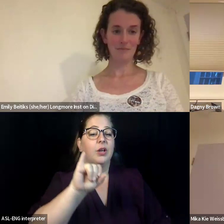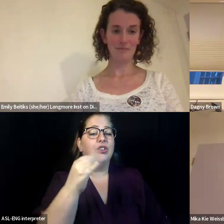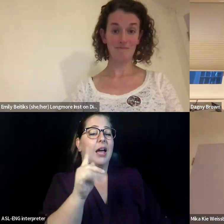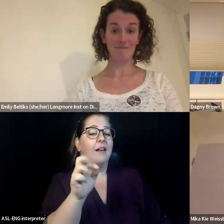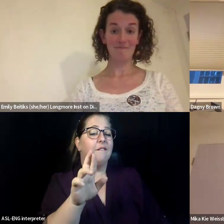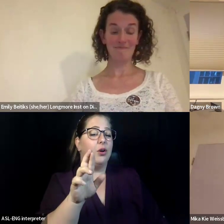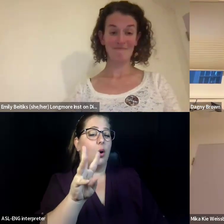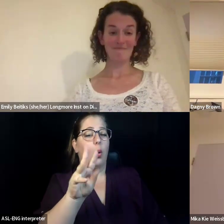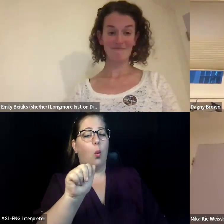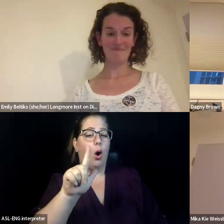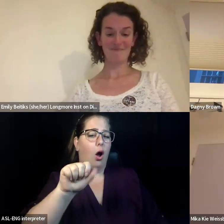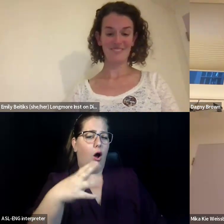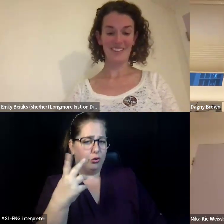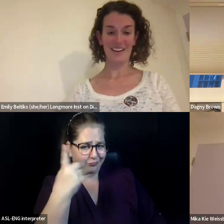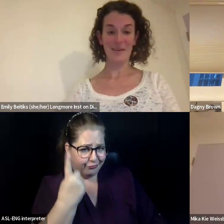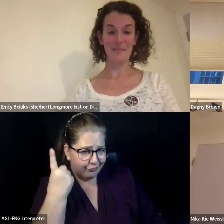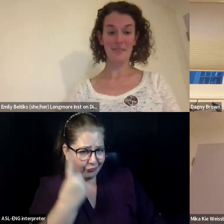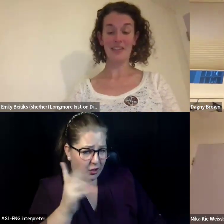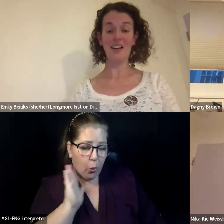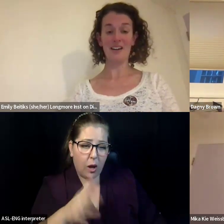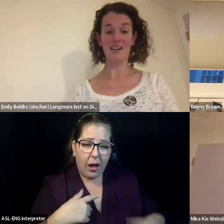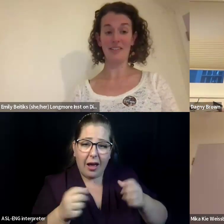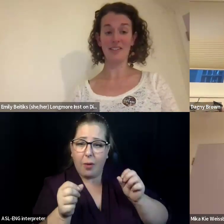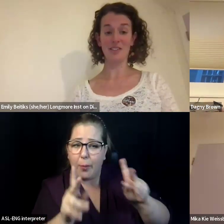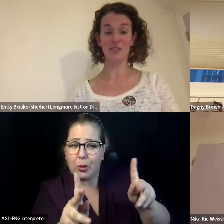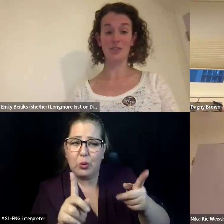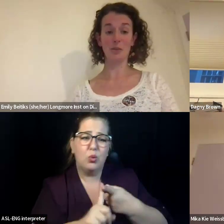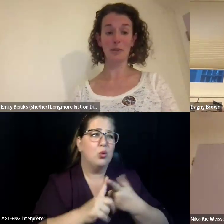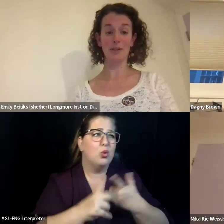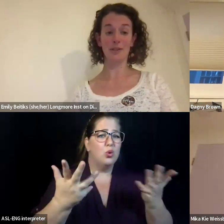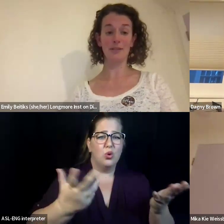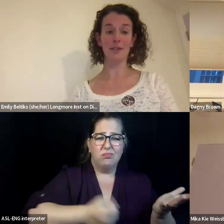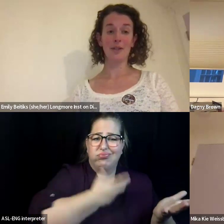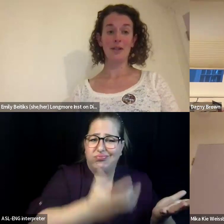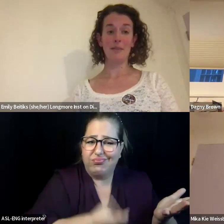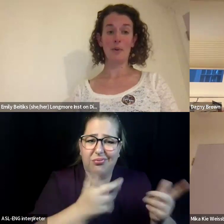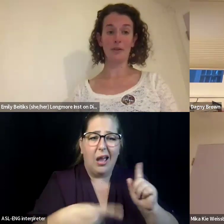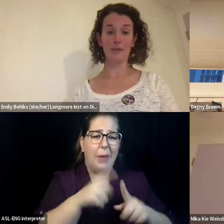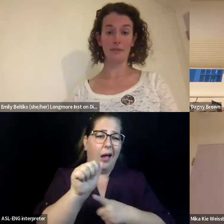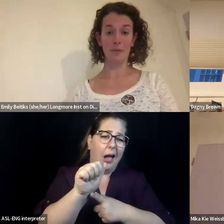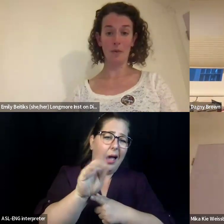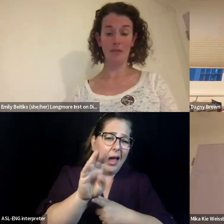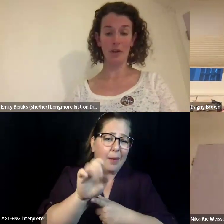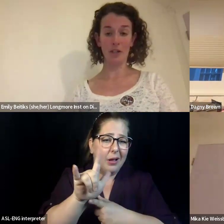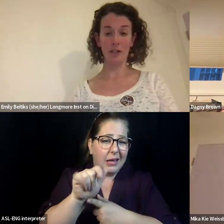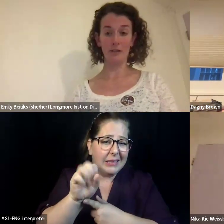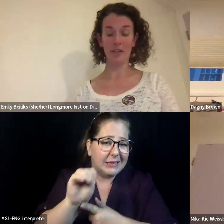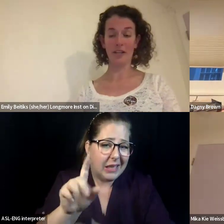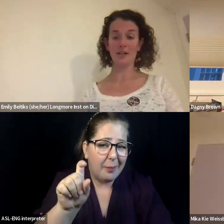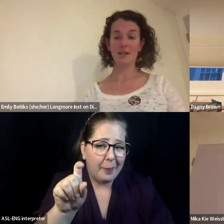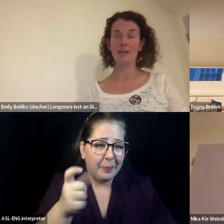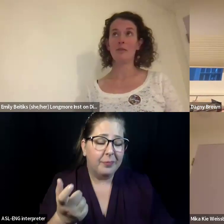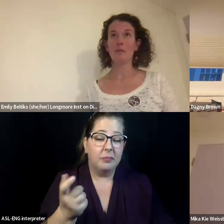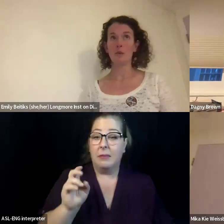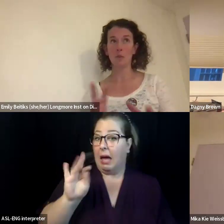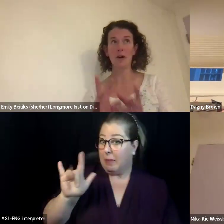Emily, would you like to talk about that? Um, yeah, I think it's super important from what we've heard of,